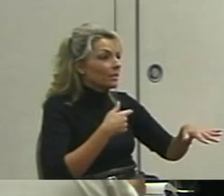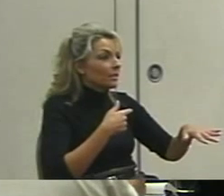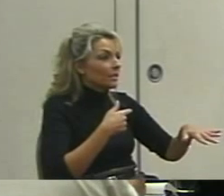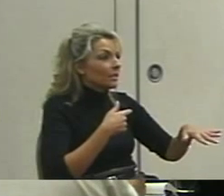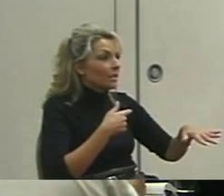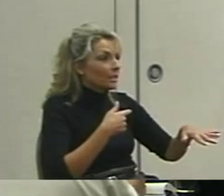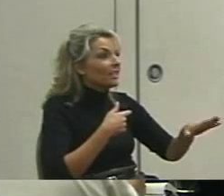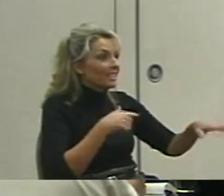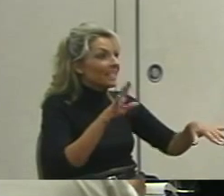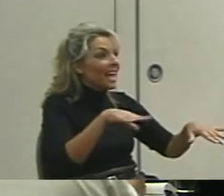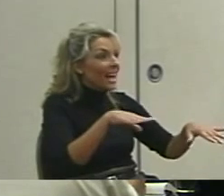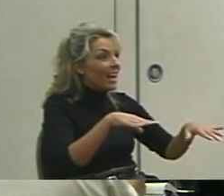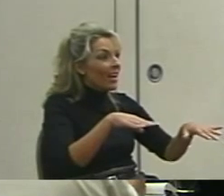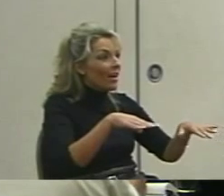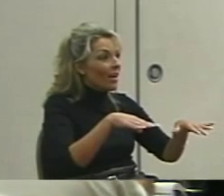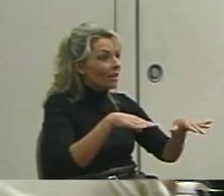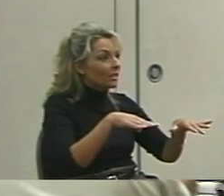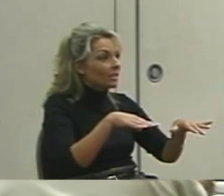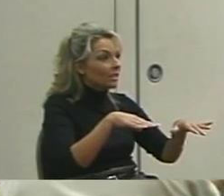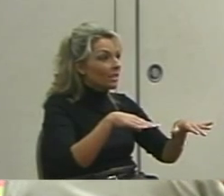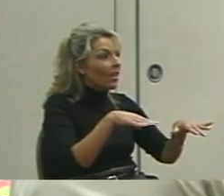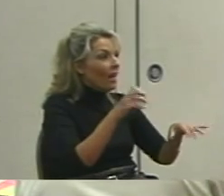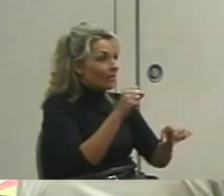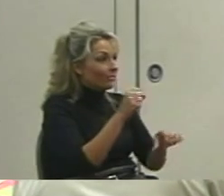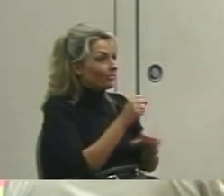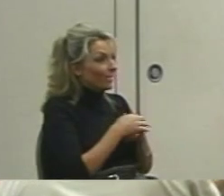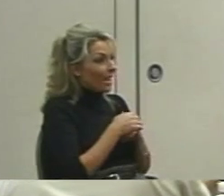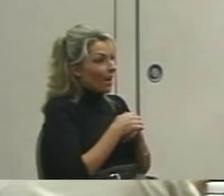five minute version of what we need to do.